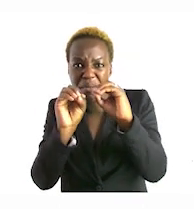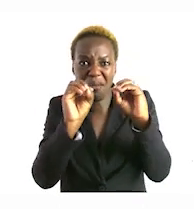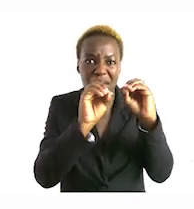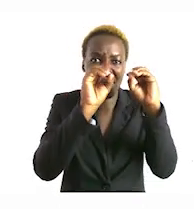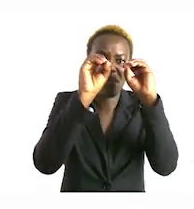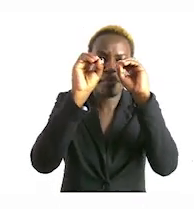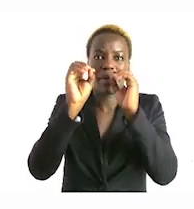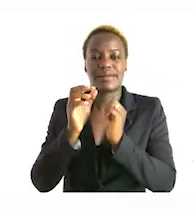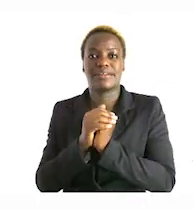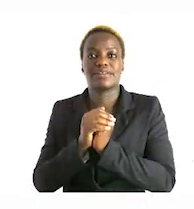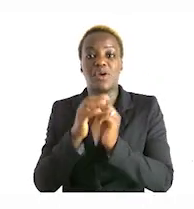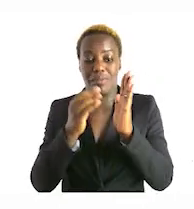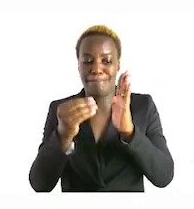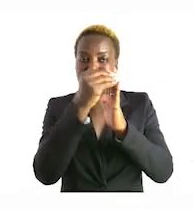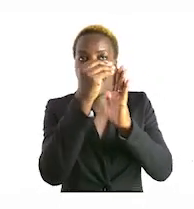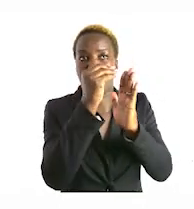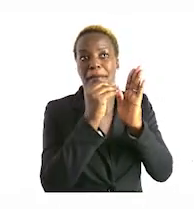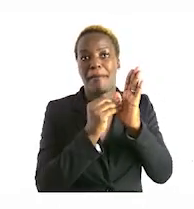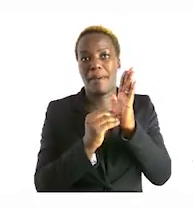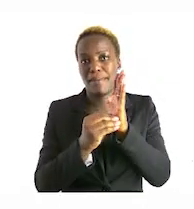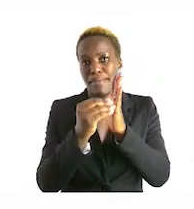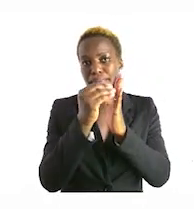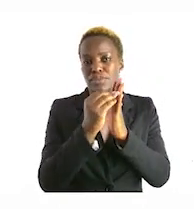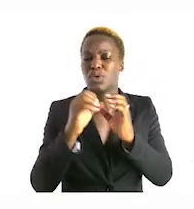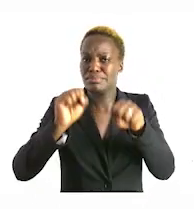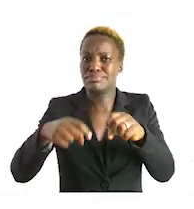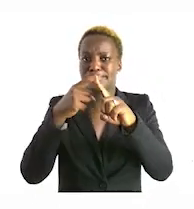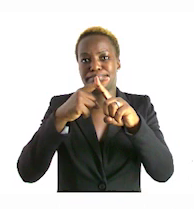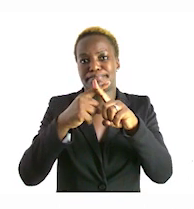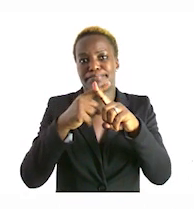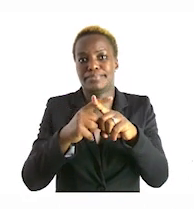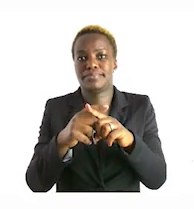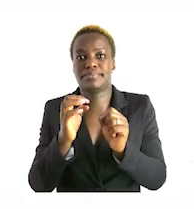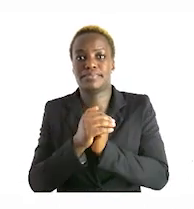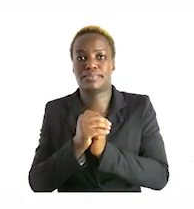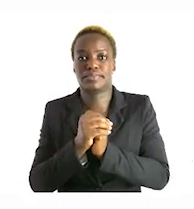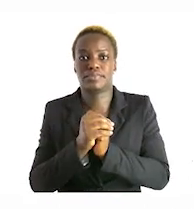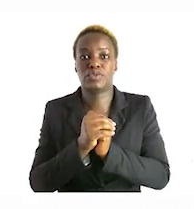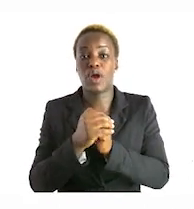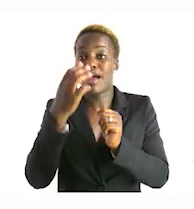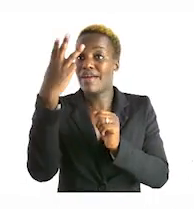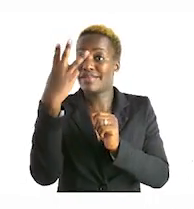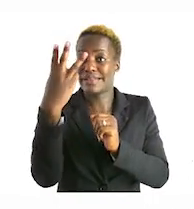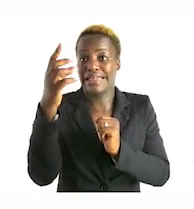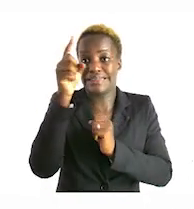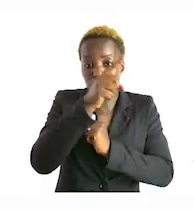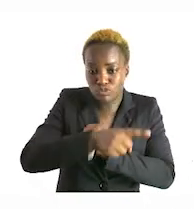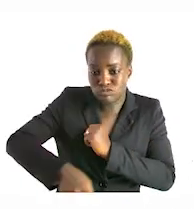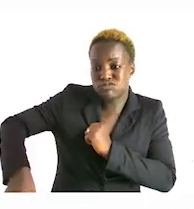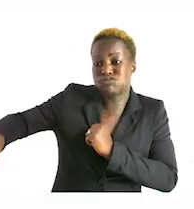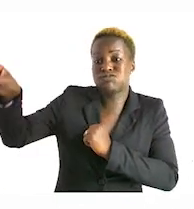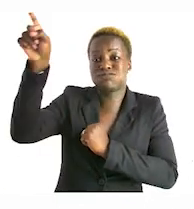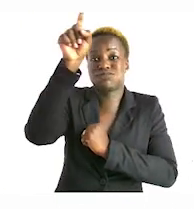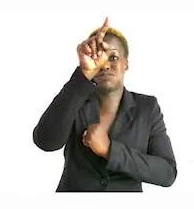all right so we need to we need to multiply we have three circles can you see them the biggest